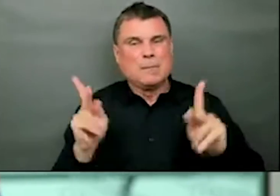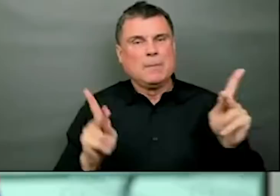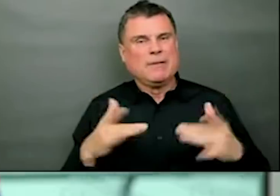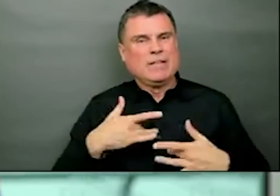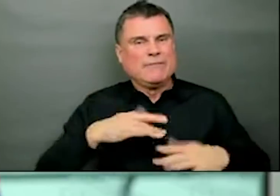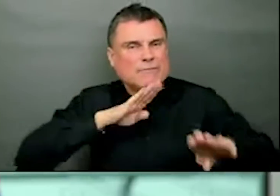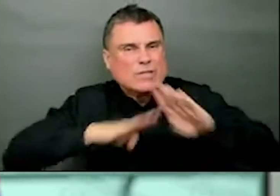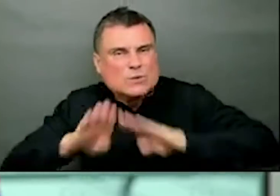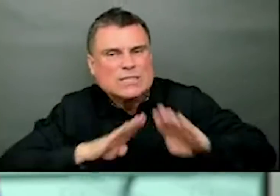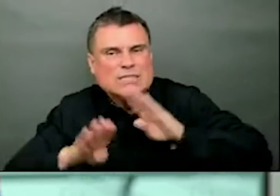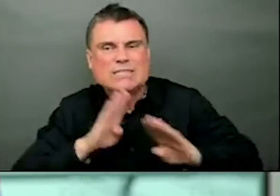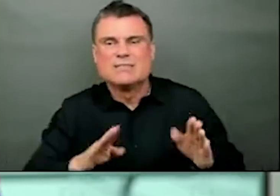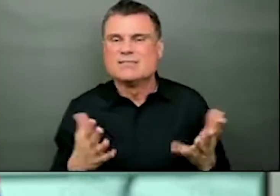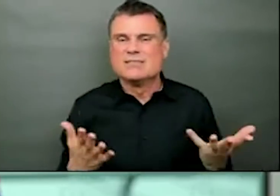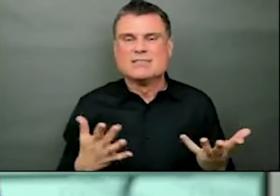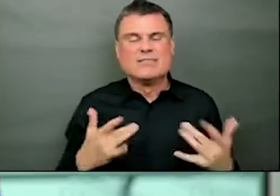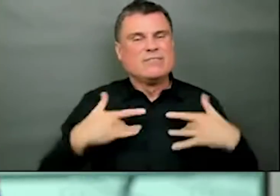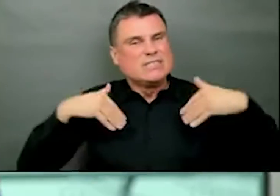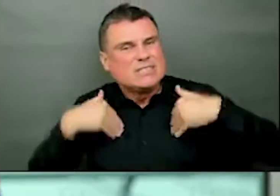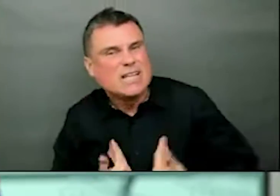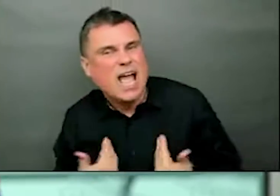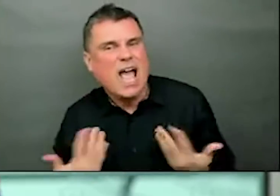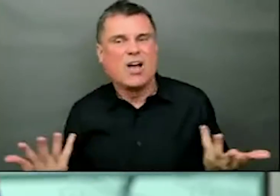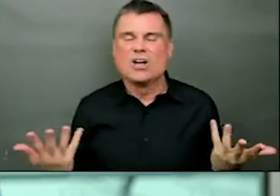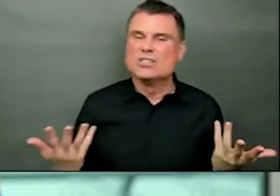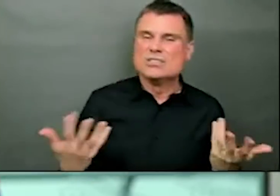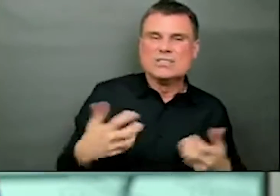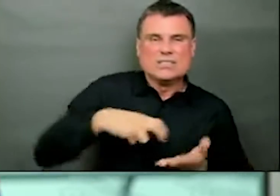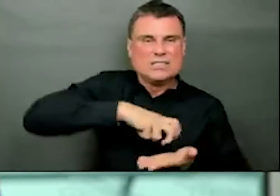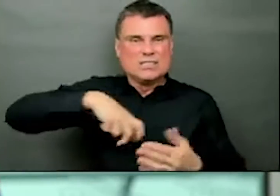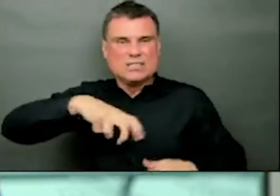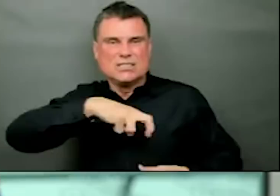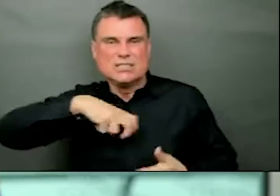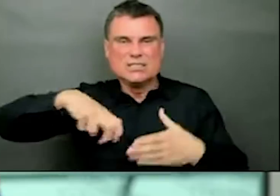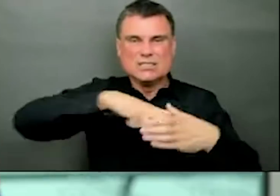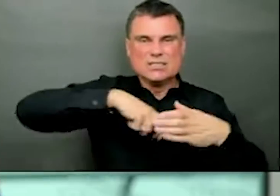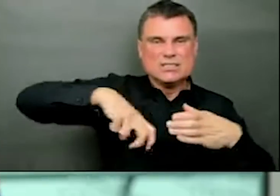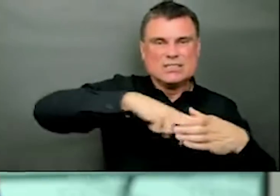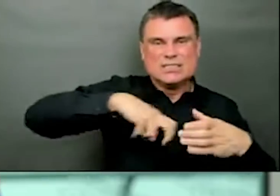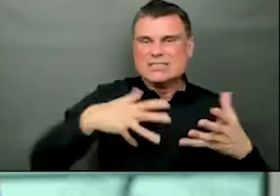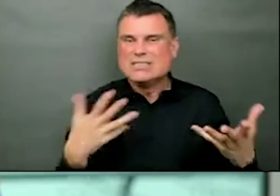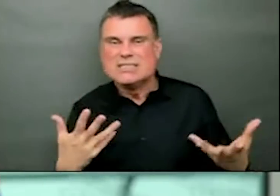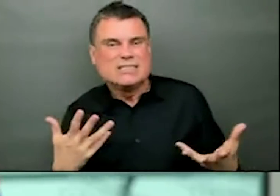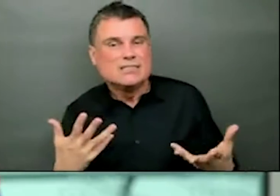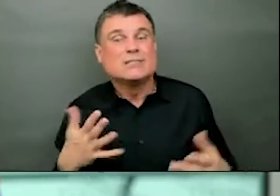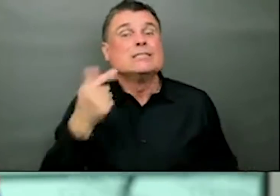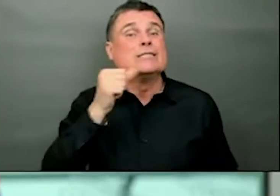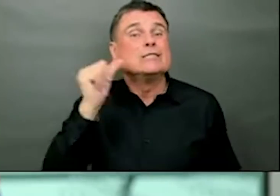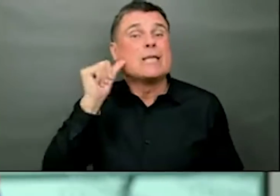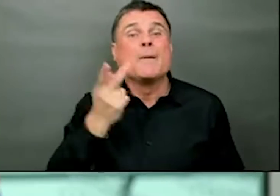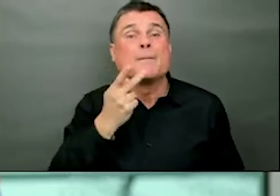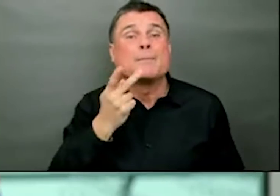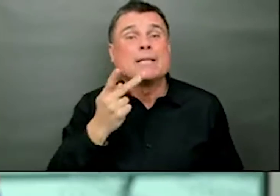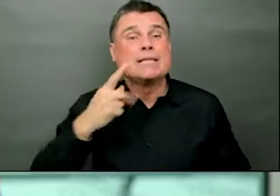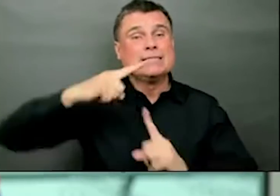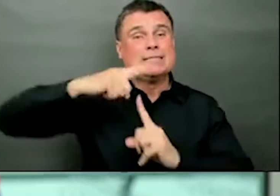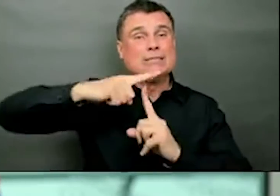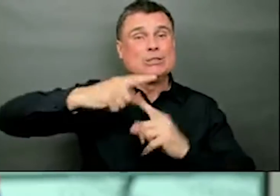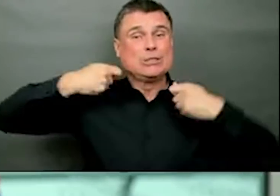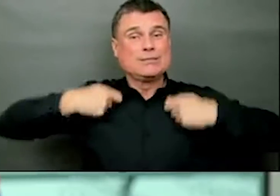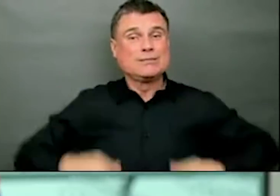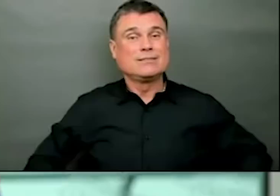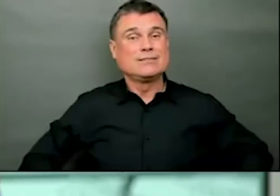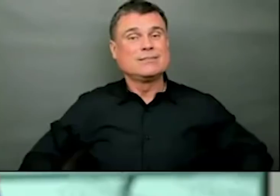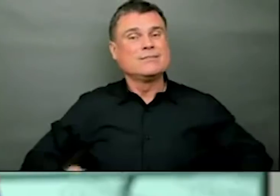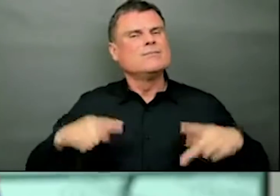shirt day. we spoke about the need for kindness and compassion with each other. That is something that we have talked about throughout